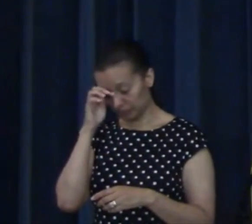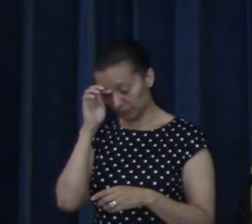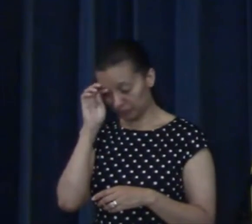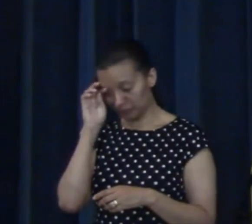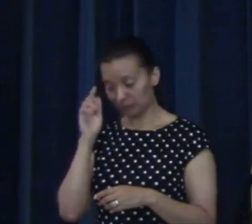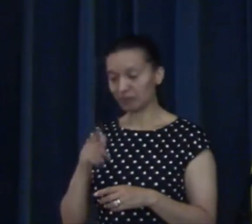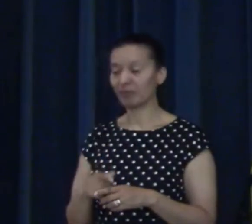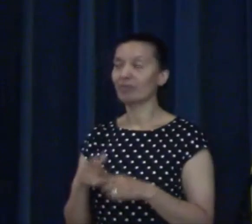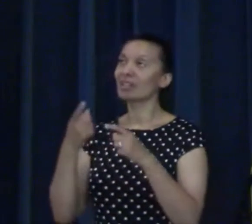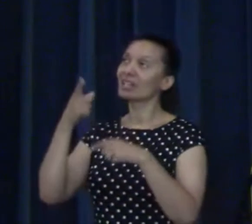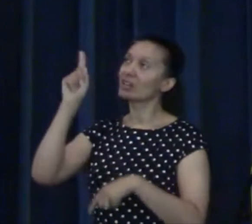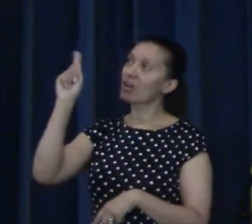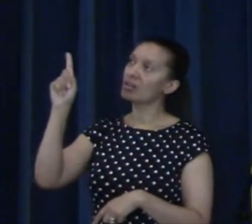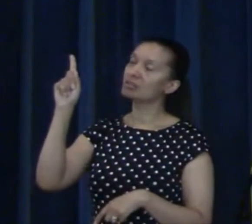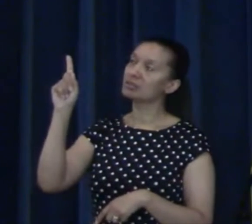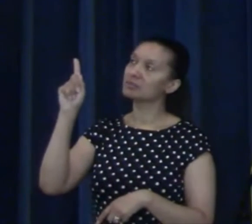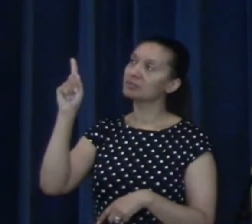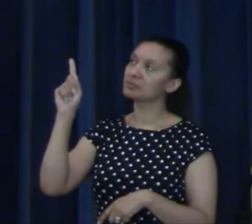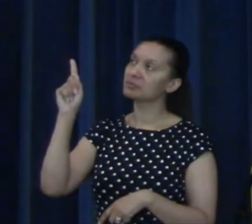Dear God,